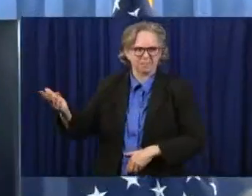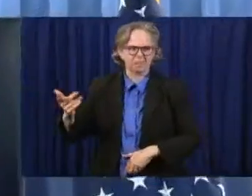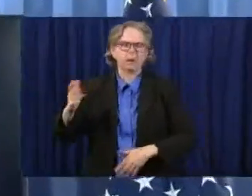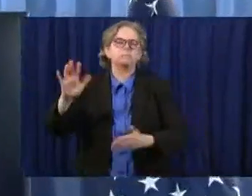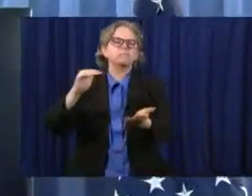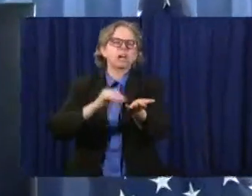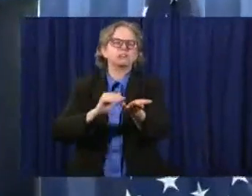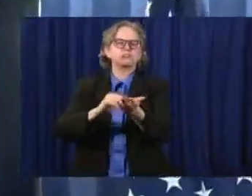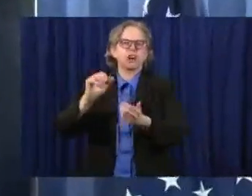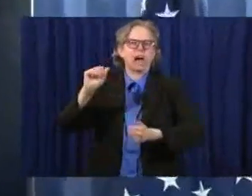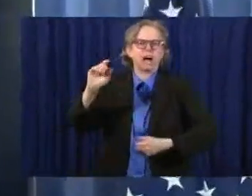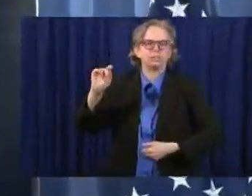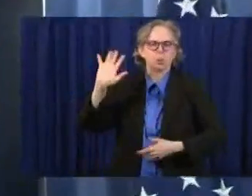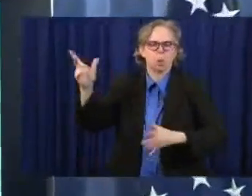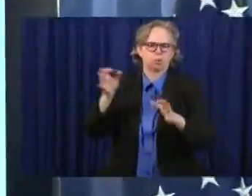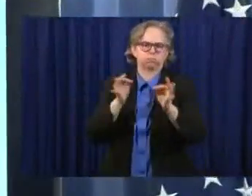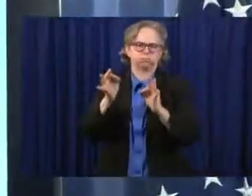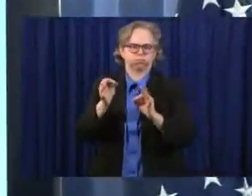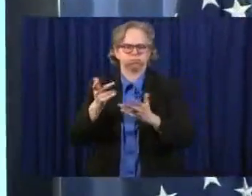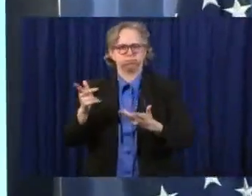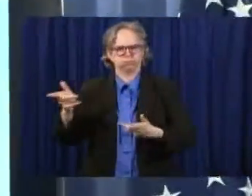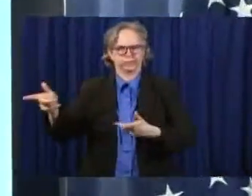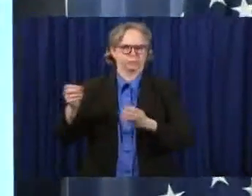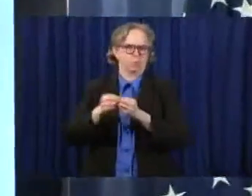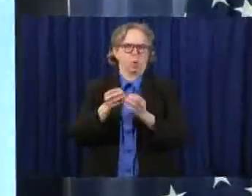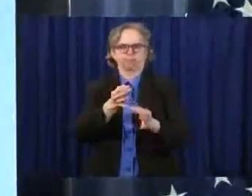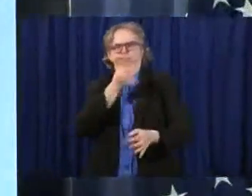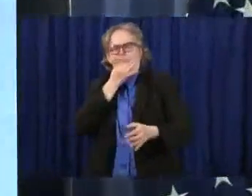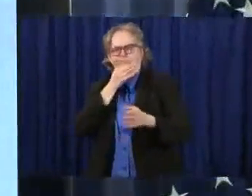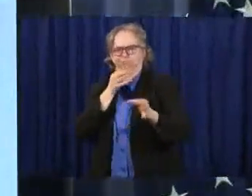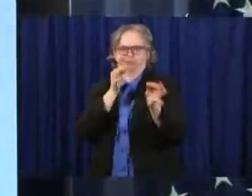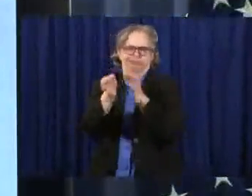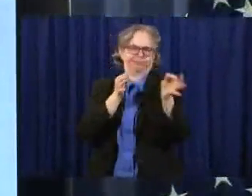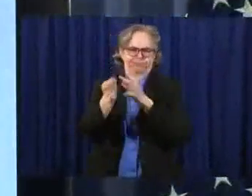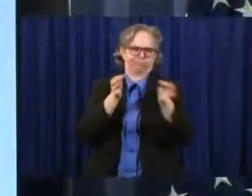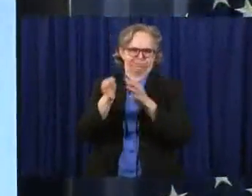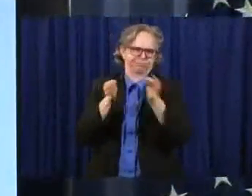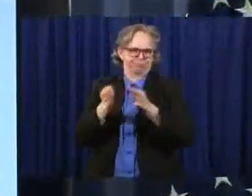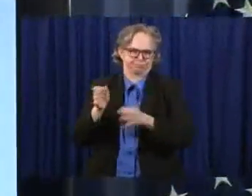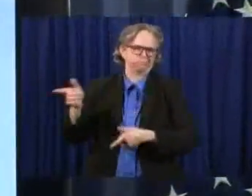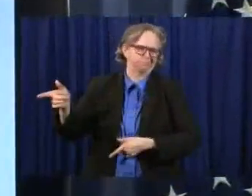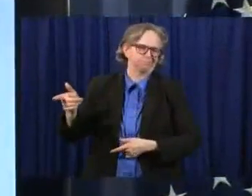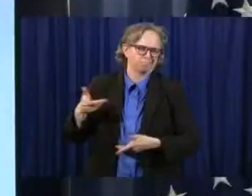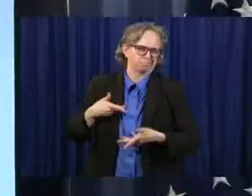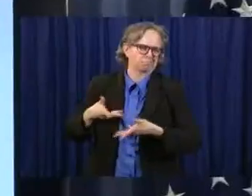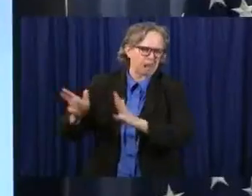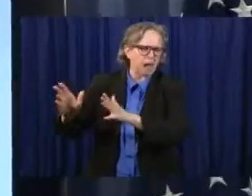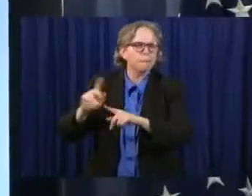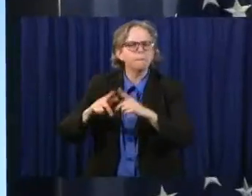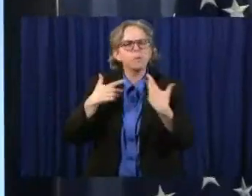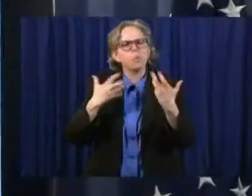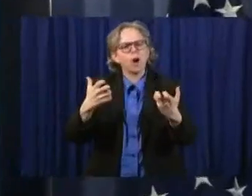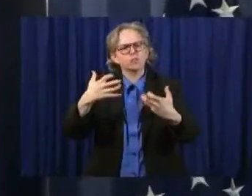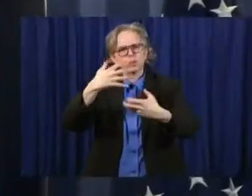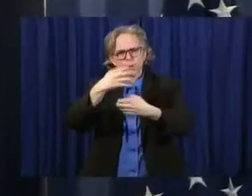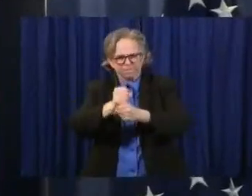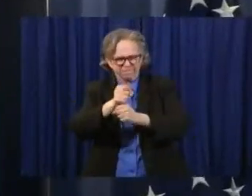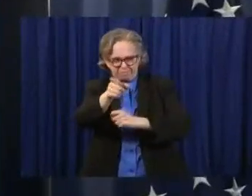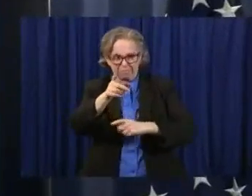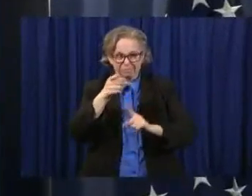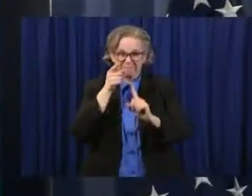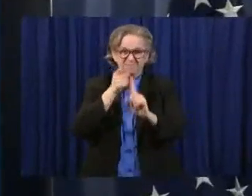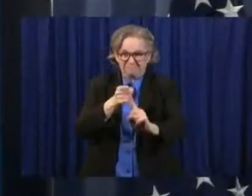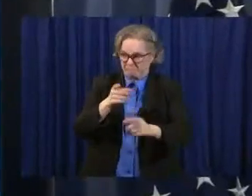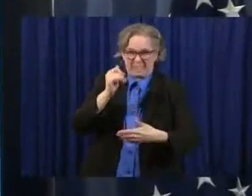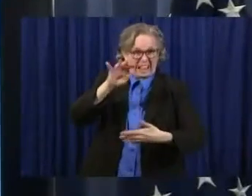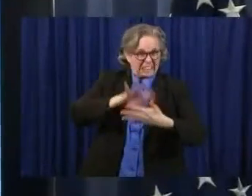and learned details about what this means. But this is the chart that is now